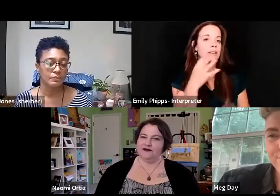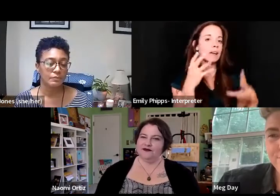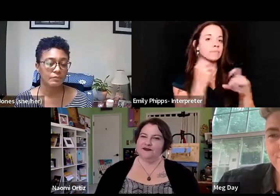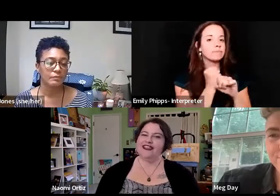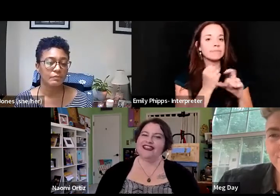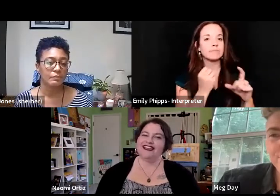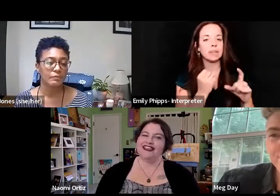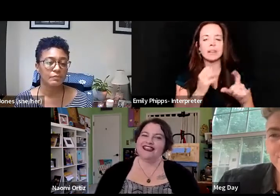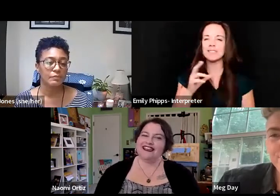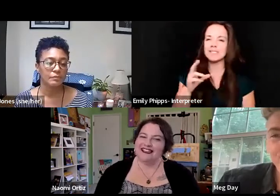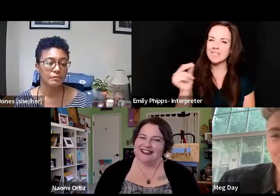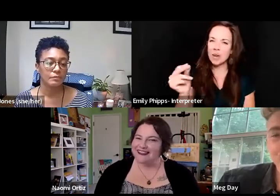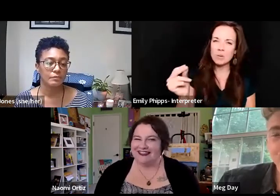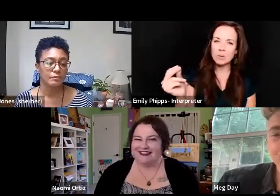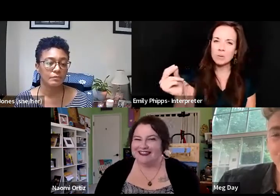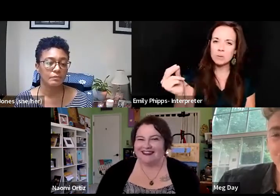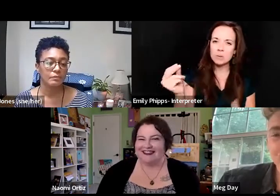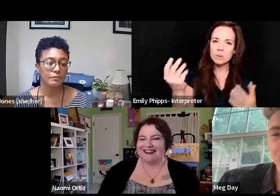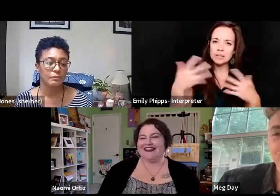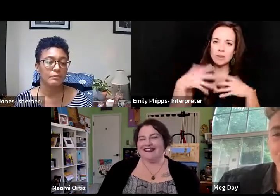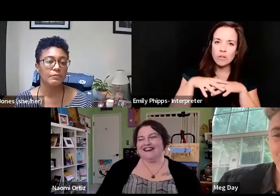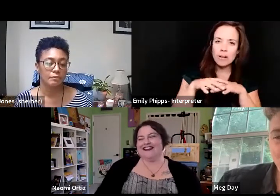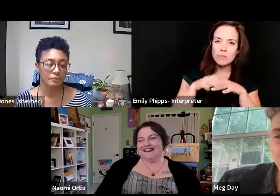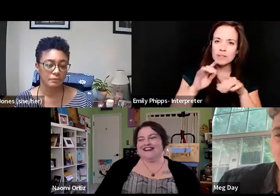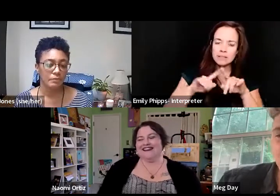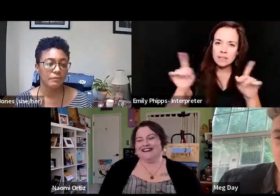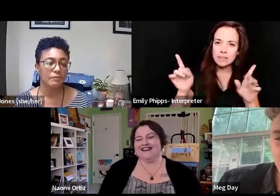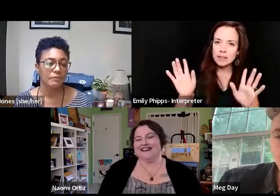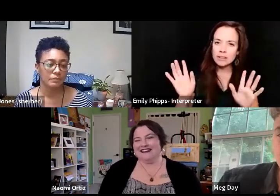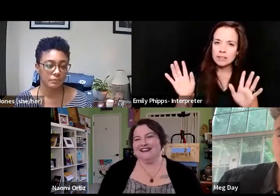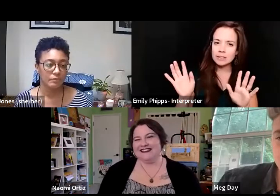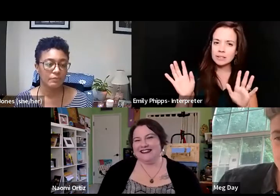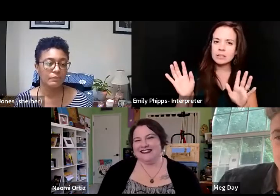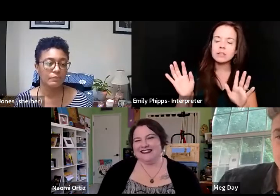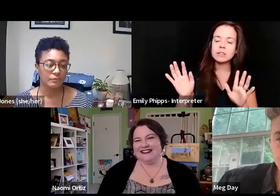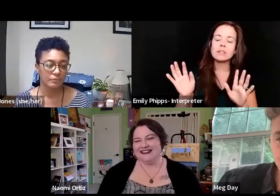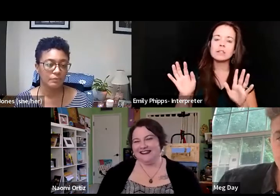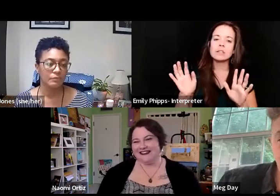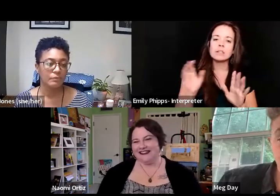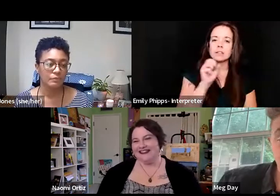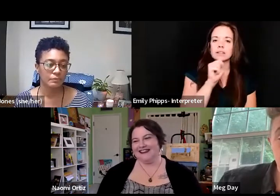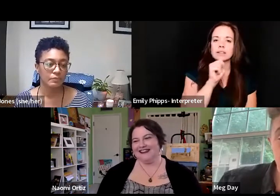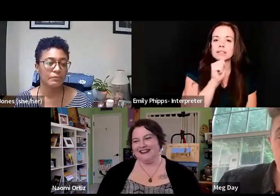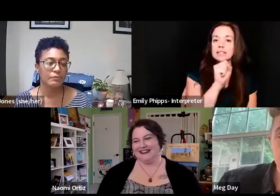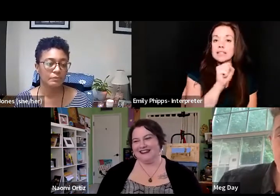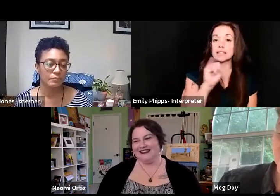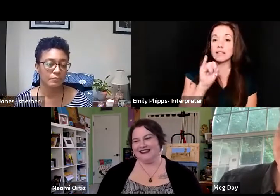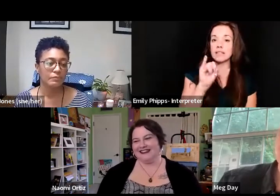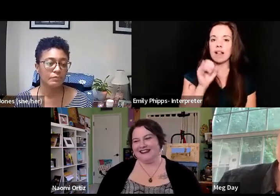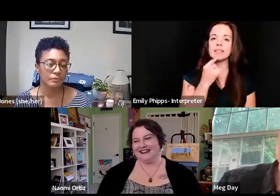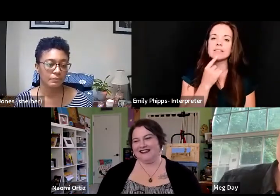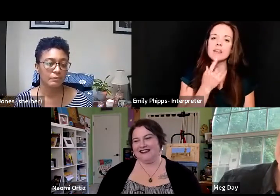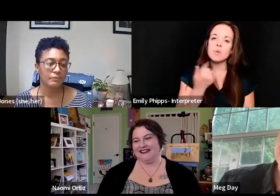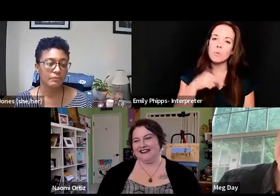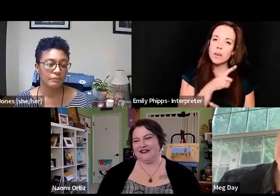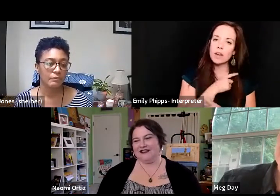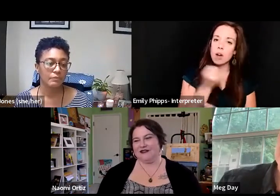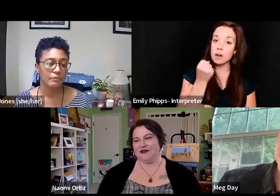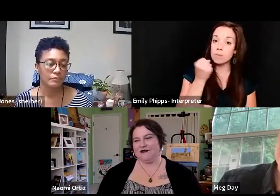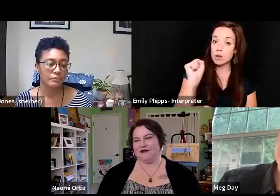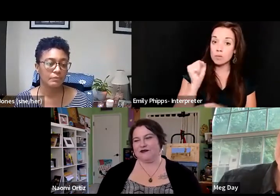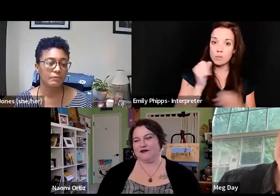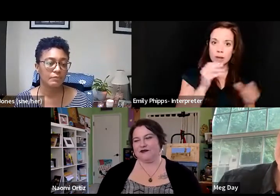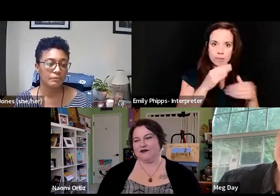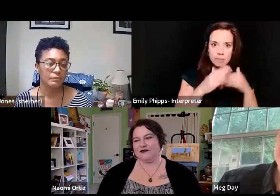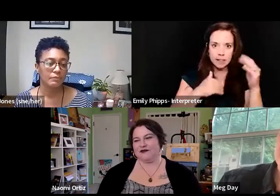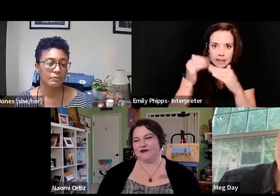rights. And I'm like, no, it's overlapping and it's different, right? And as Sins Invalid said, like, we are a movement building framework. We're